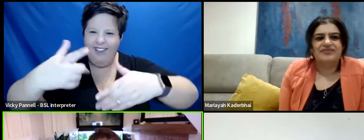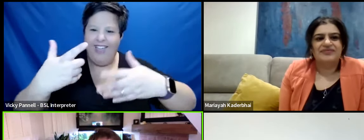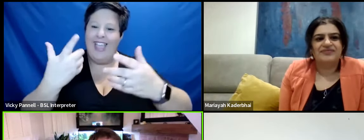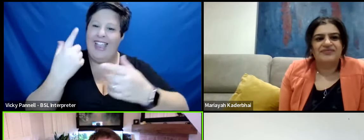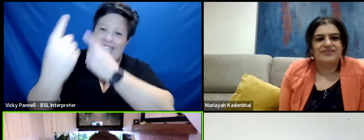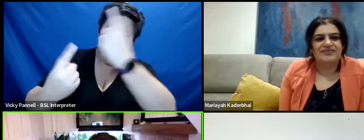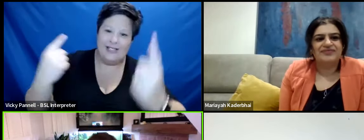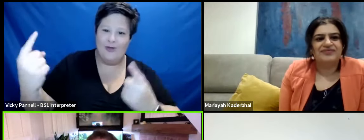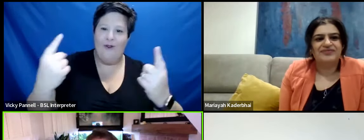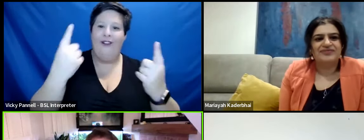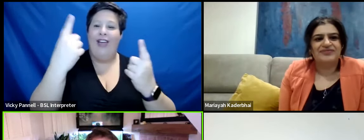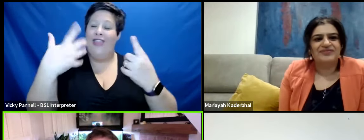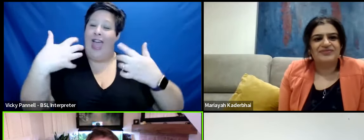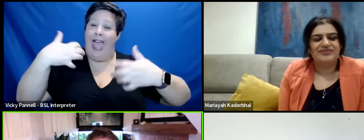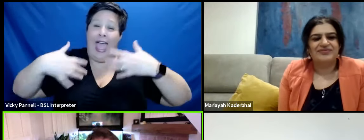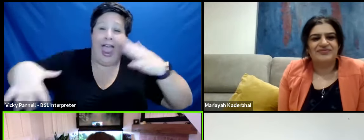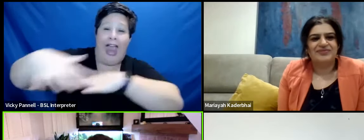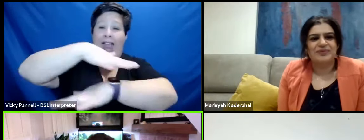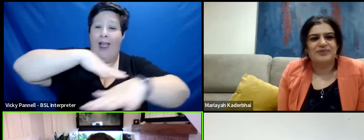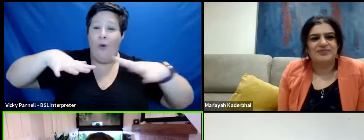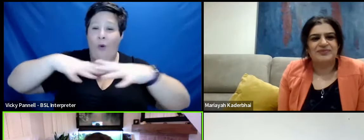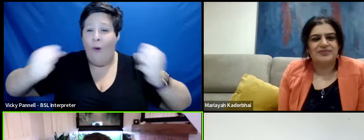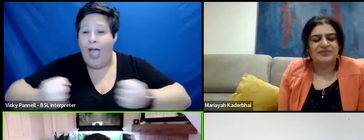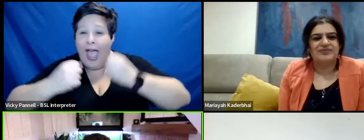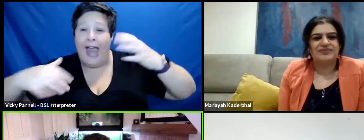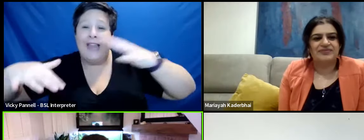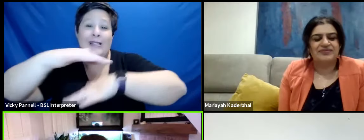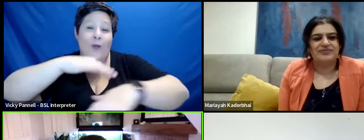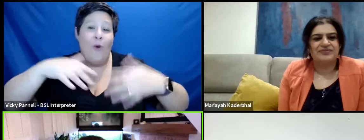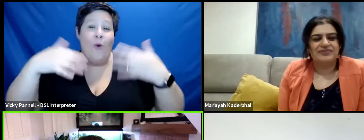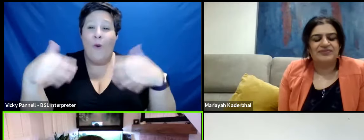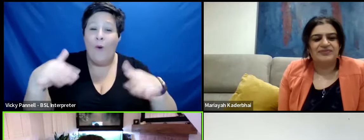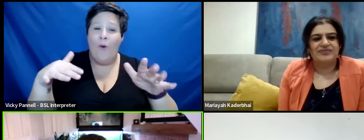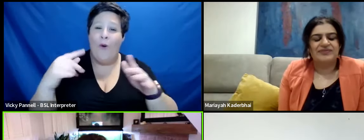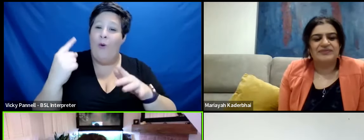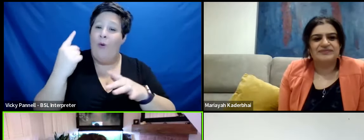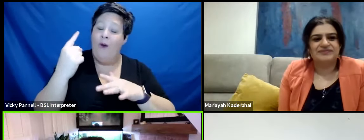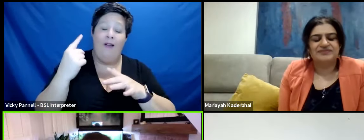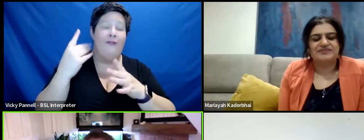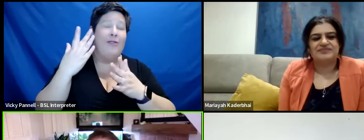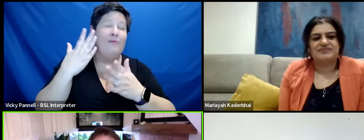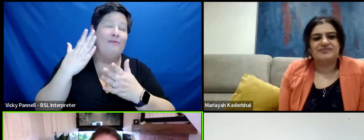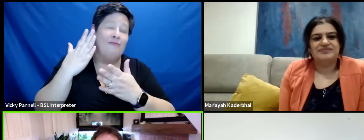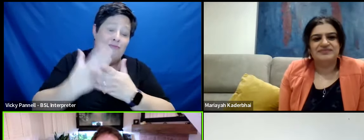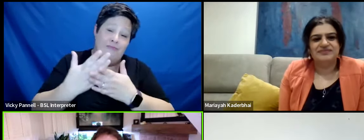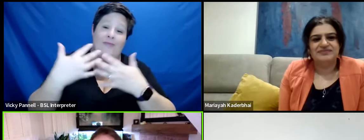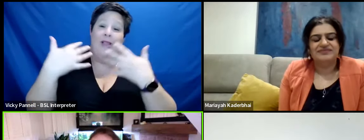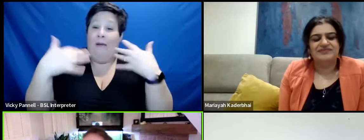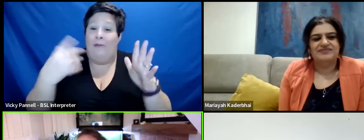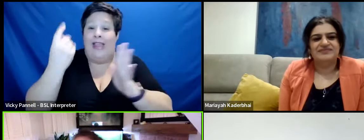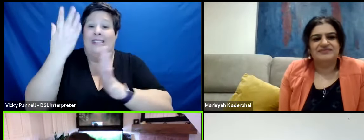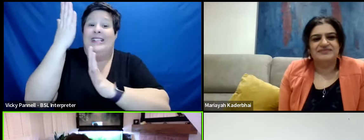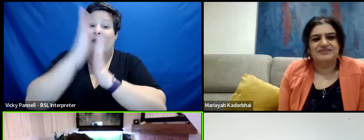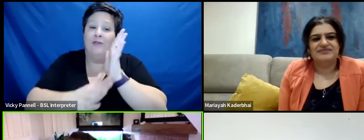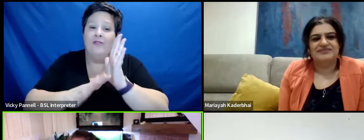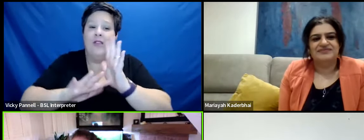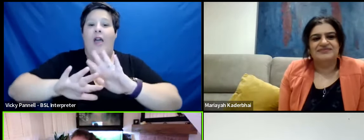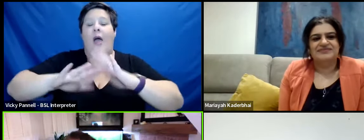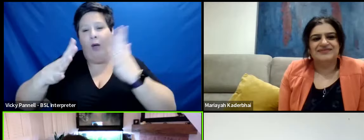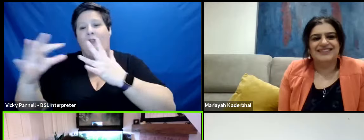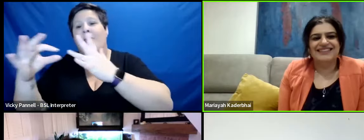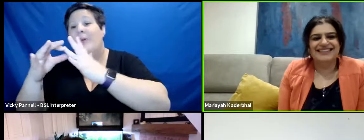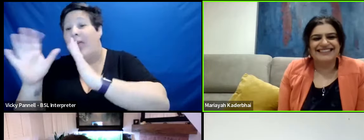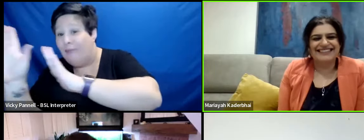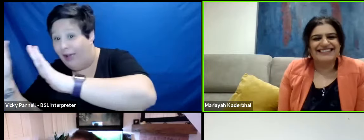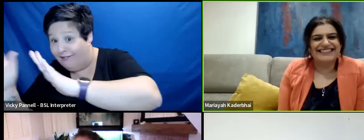single one of us. The energy in that room was palpable and it was, it was one of the most amazing experiences apart from getting married